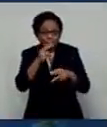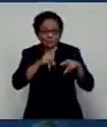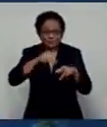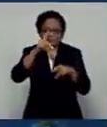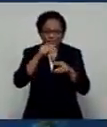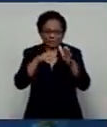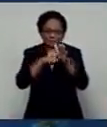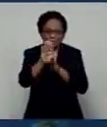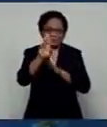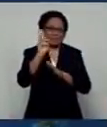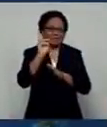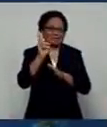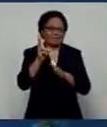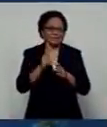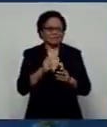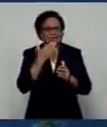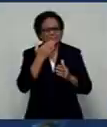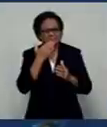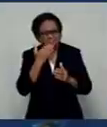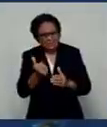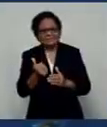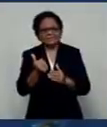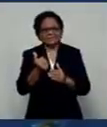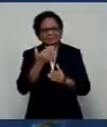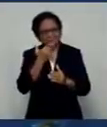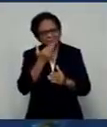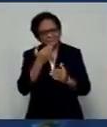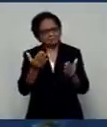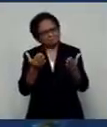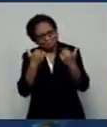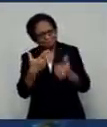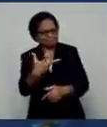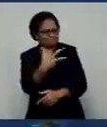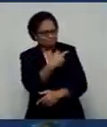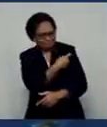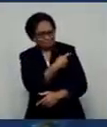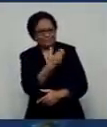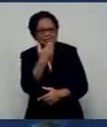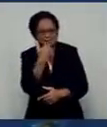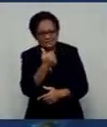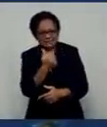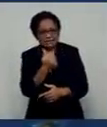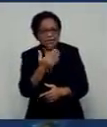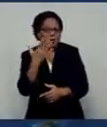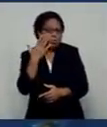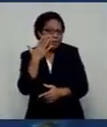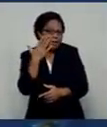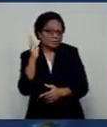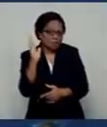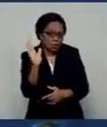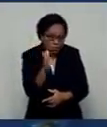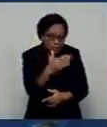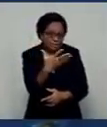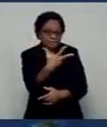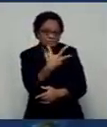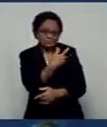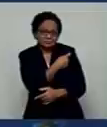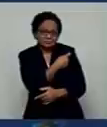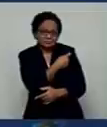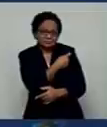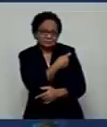Please, let's work towards being vaccinated, because the quicker we get fully vaccinated,